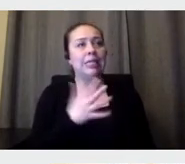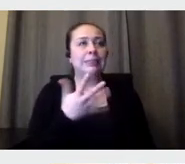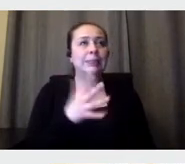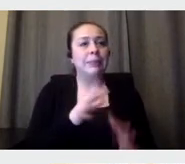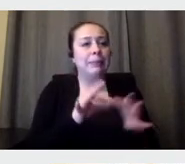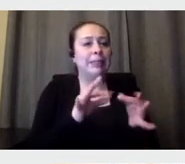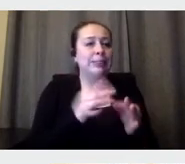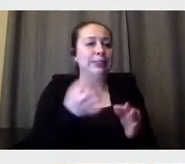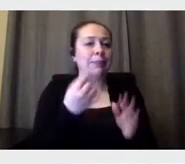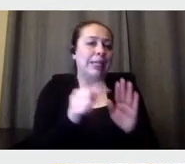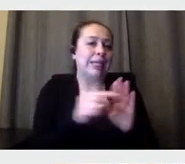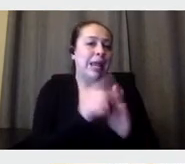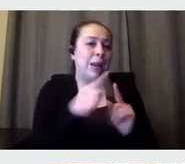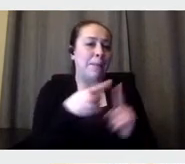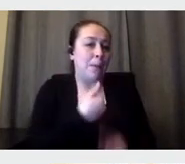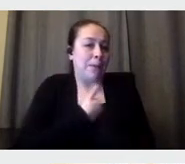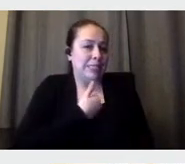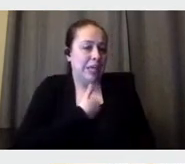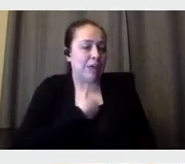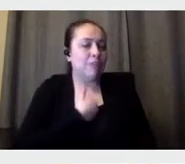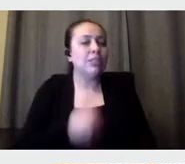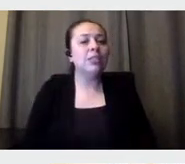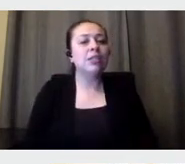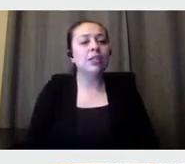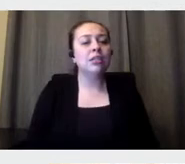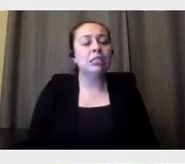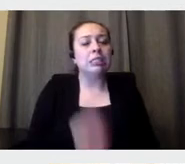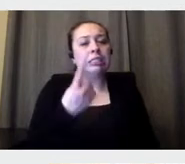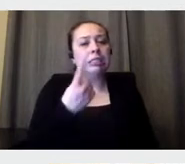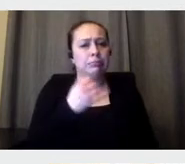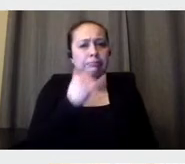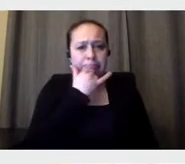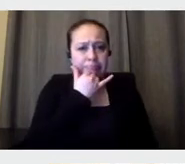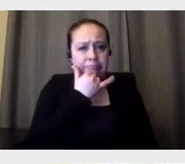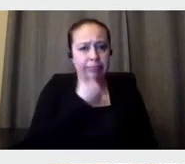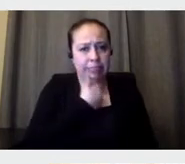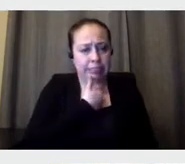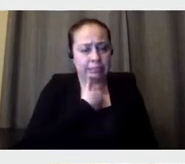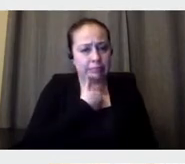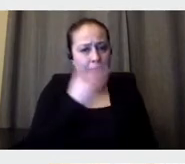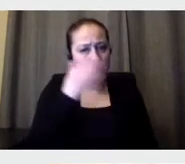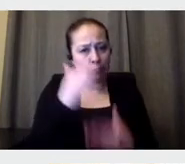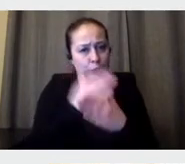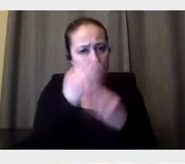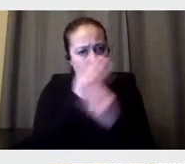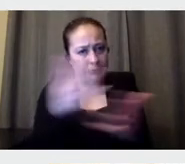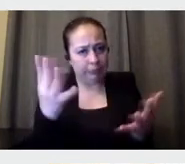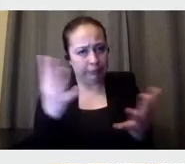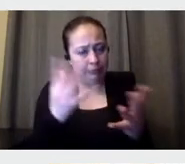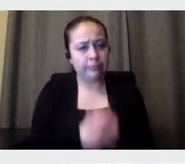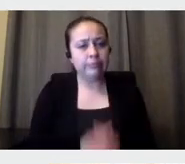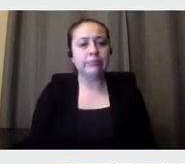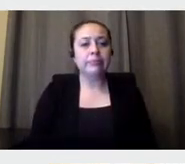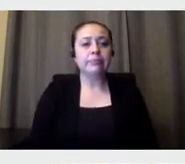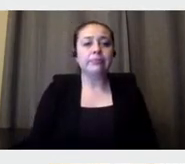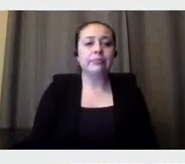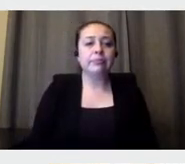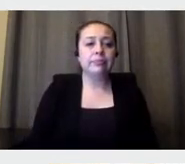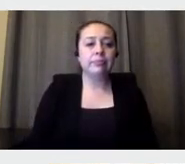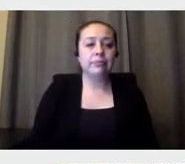I realized is, is that I make a mistake. And I'm going to share it with you in order to, to cooperate is that